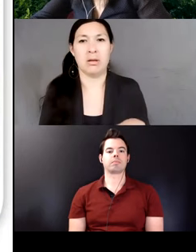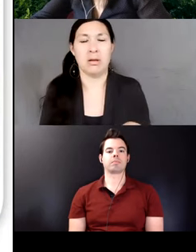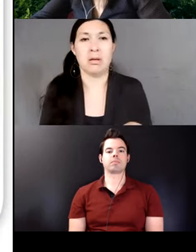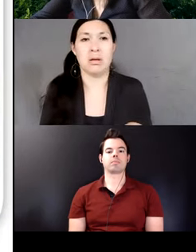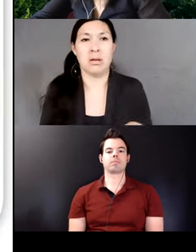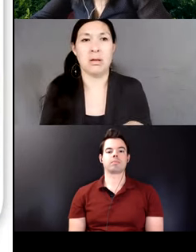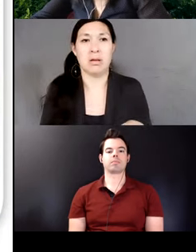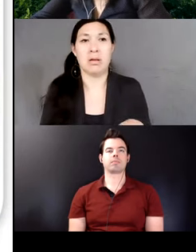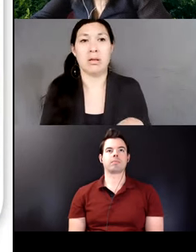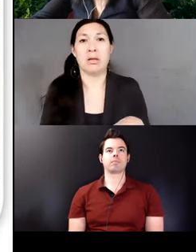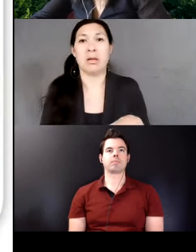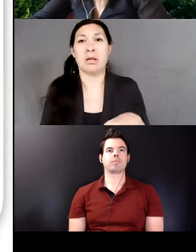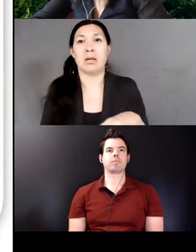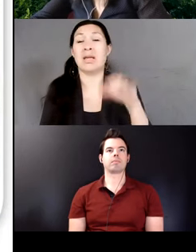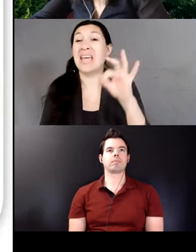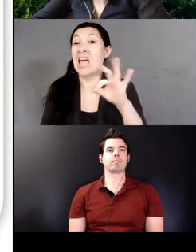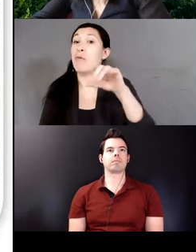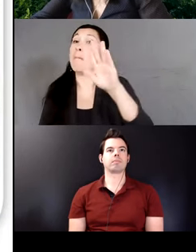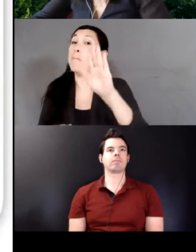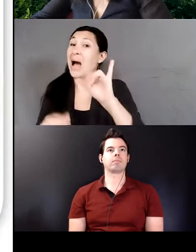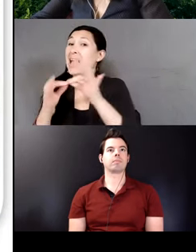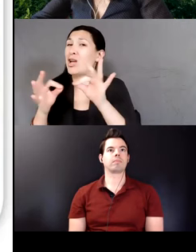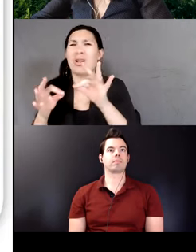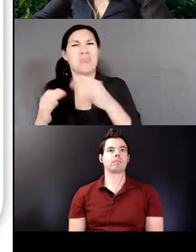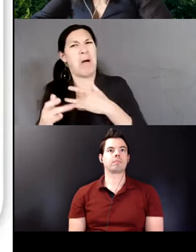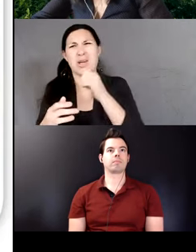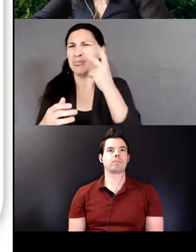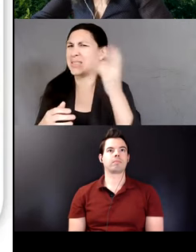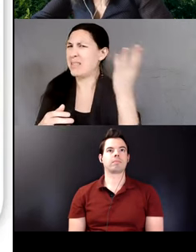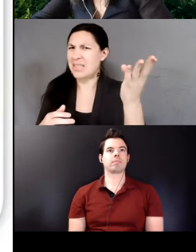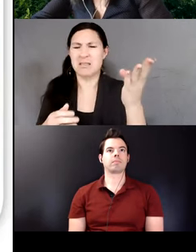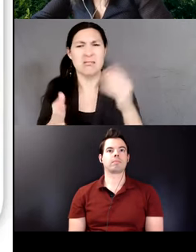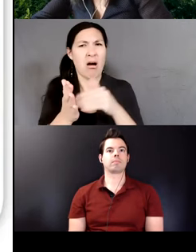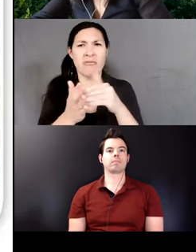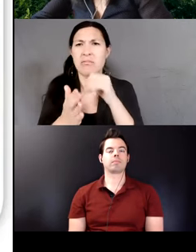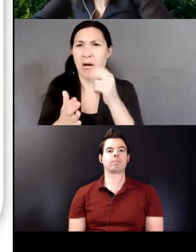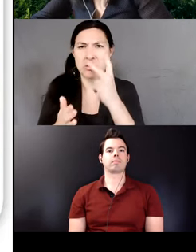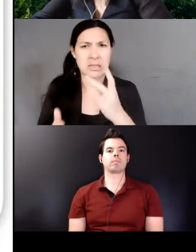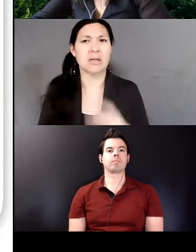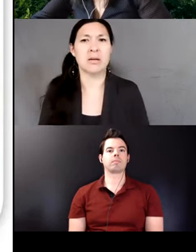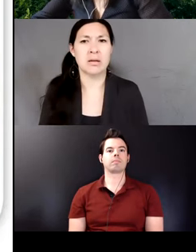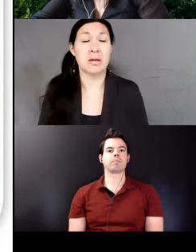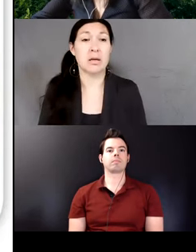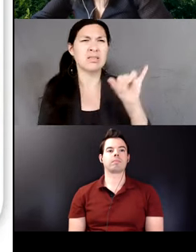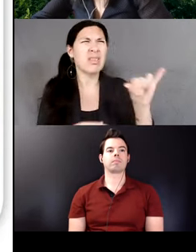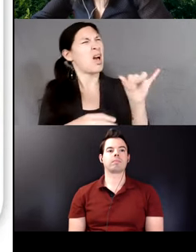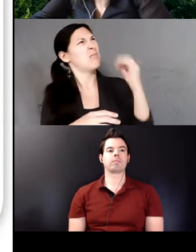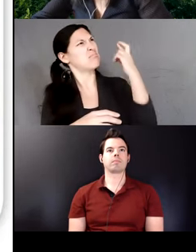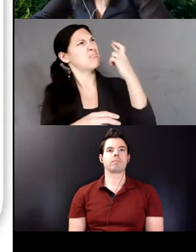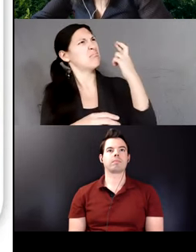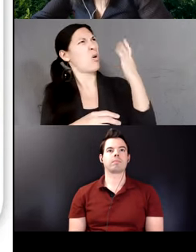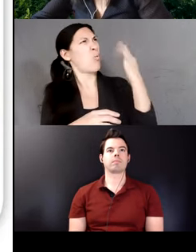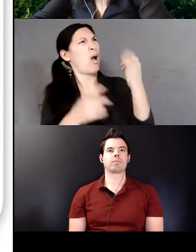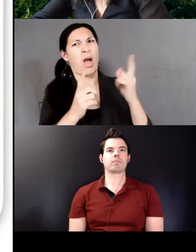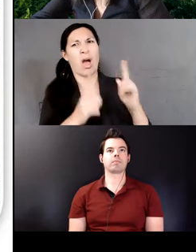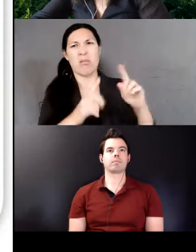in the speech of Quechua Spanish bilinguals. This is something that I wanted to understand and be able to explain also what